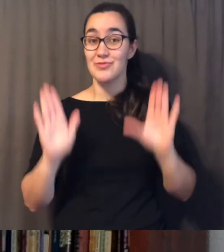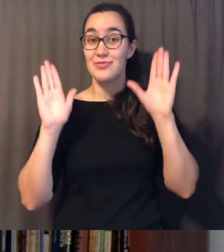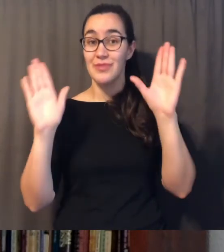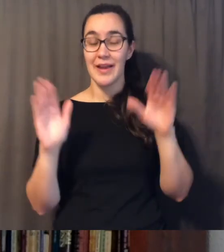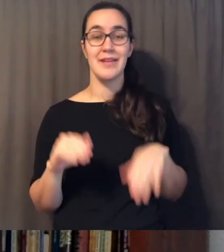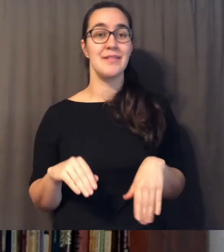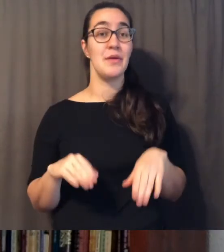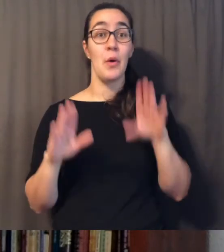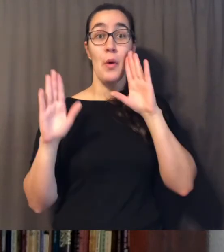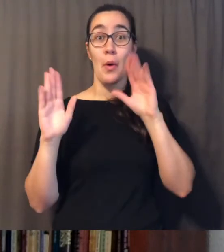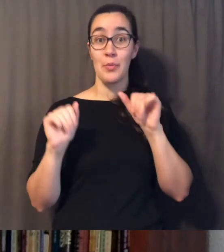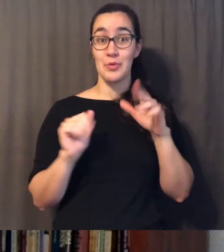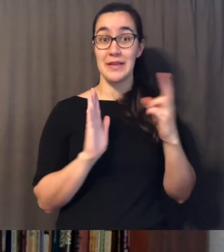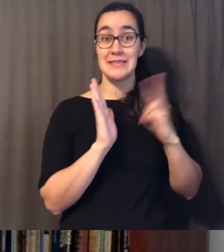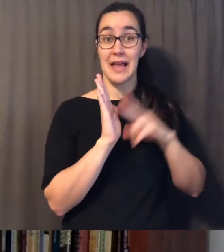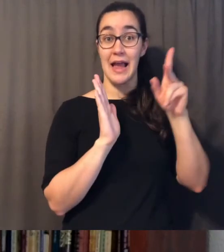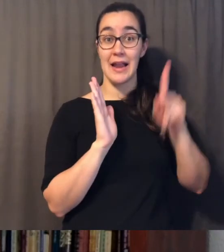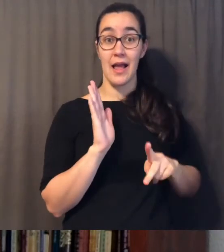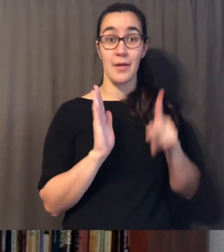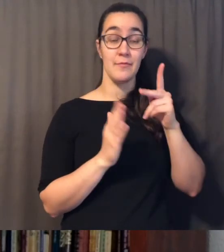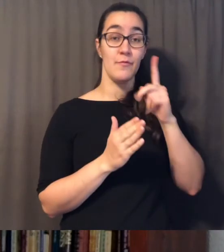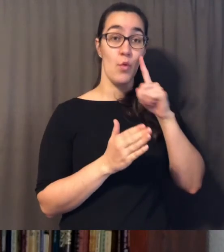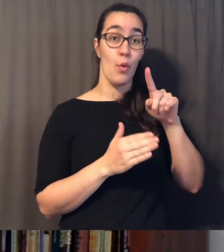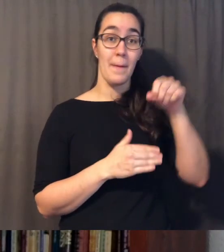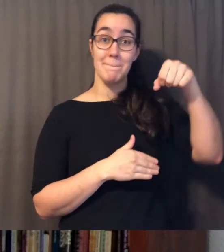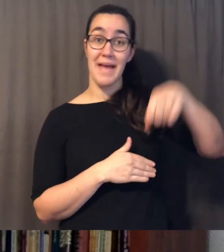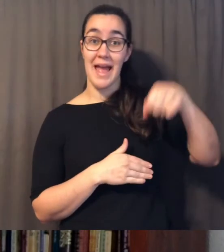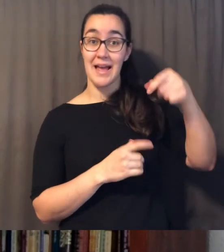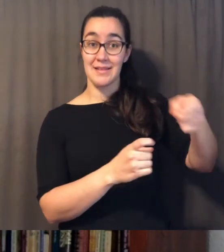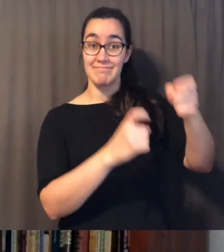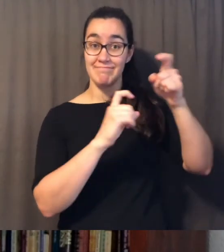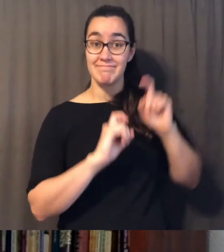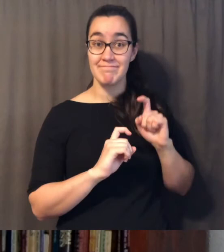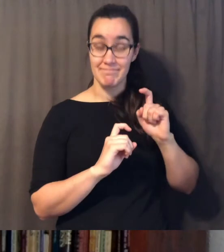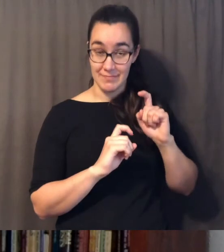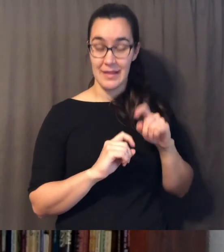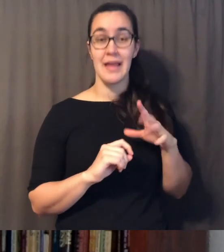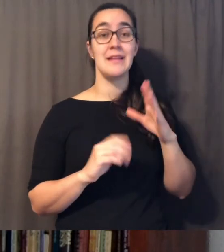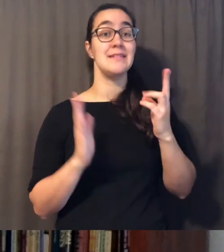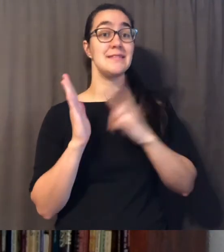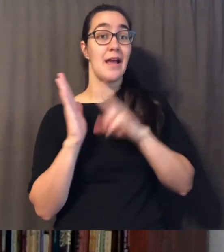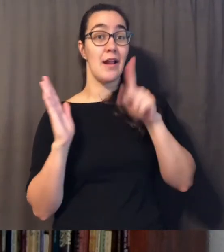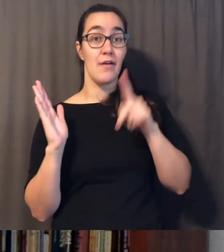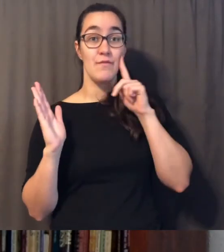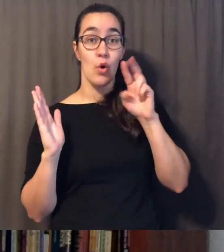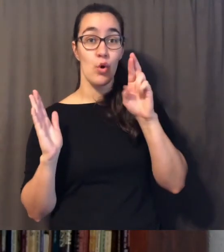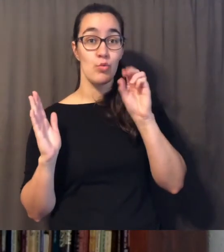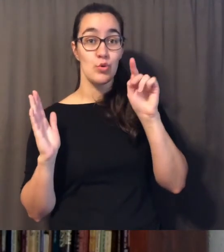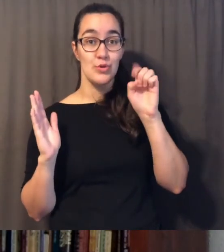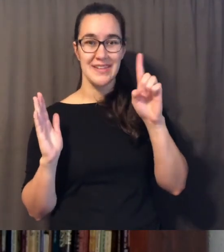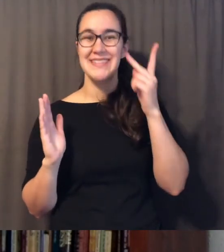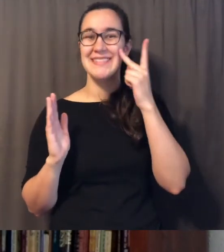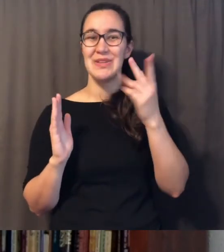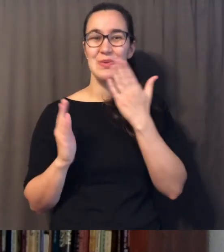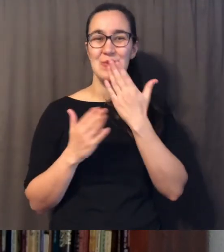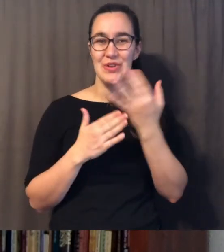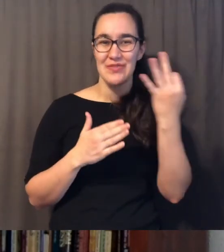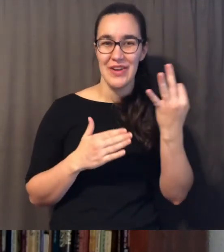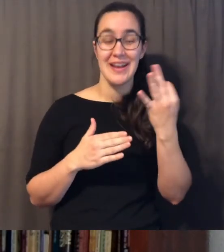great week hopefully you can uh help supply um some of the needs for joyful bounty sign up for rooted and then we'll see you um good friday